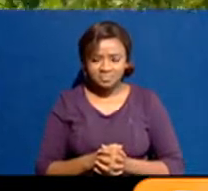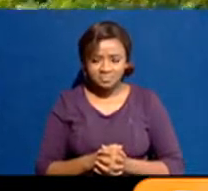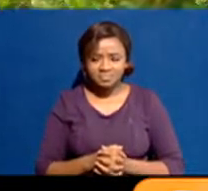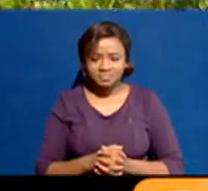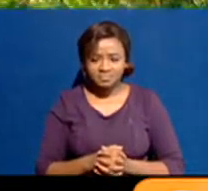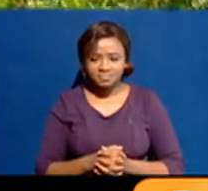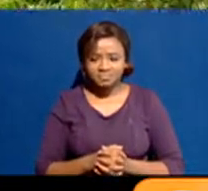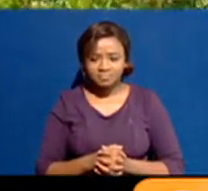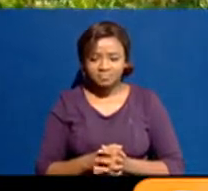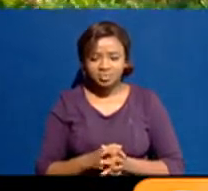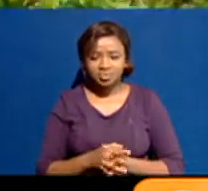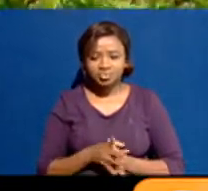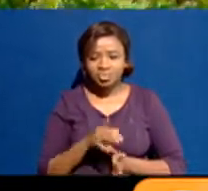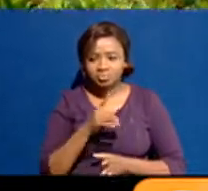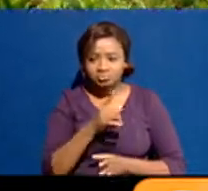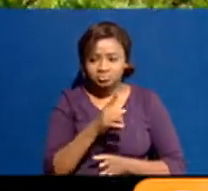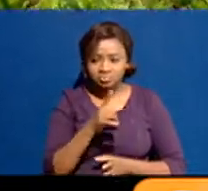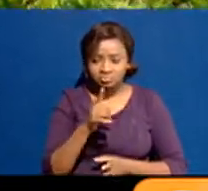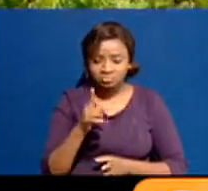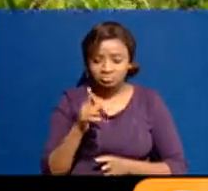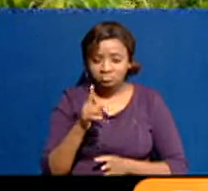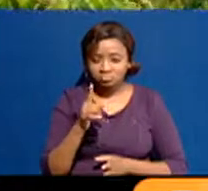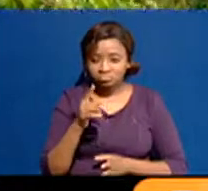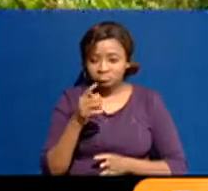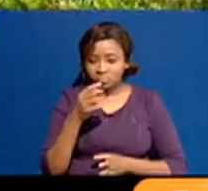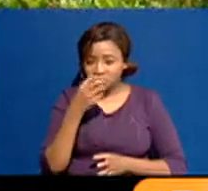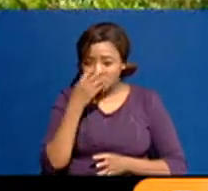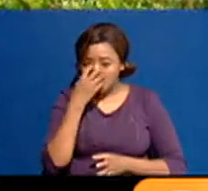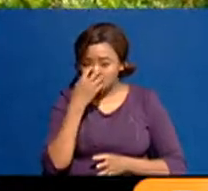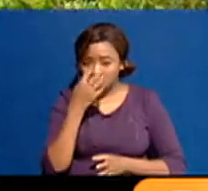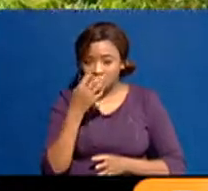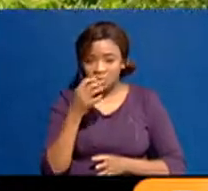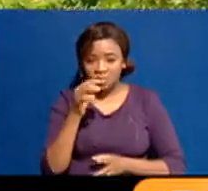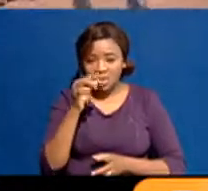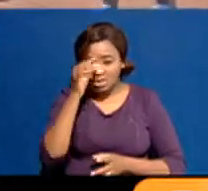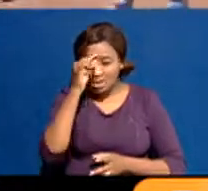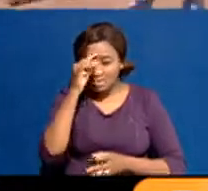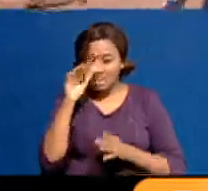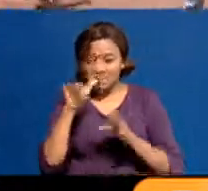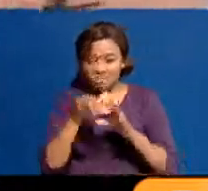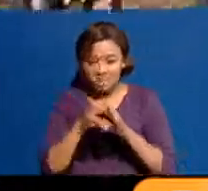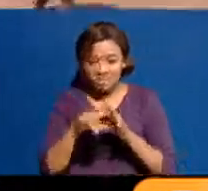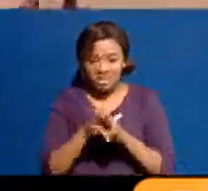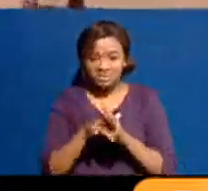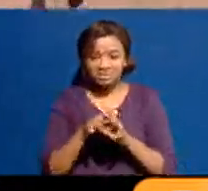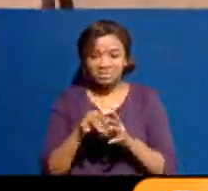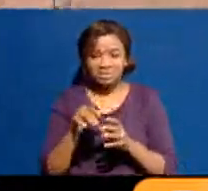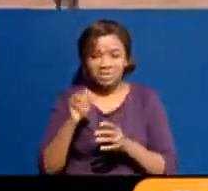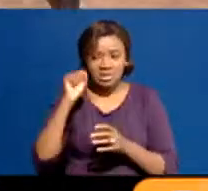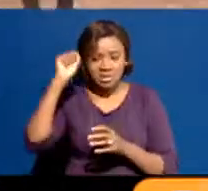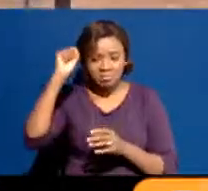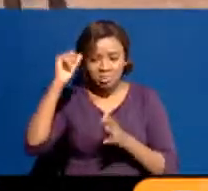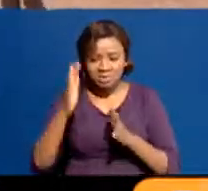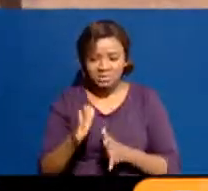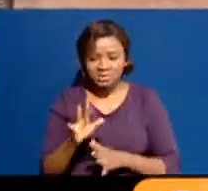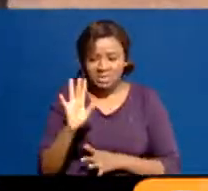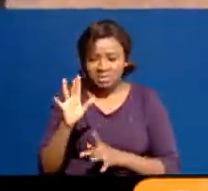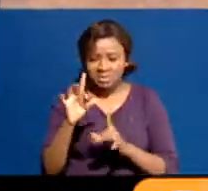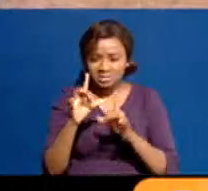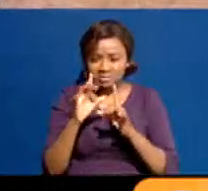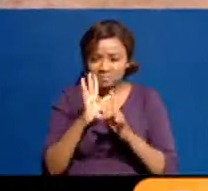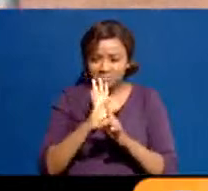language of the president and of the state and state officials sets the tone.